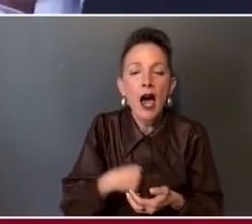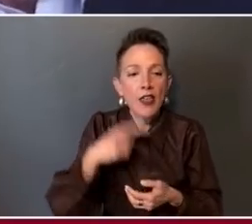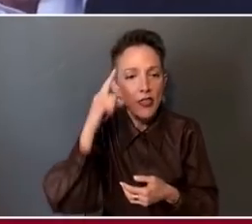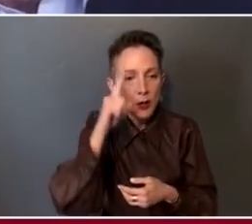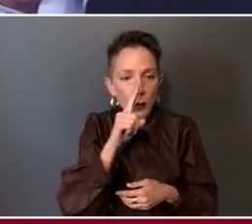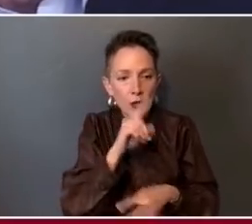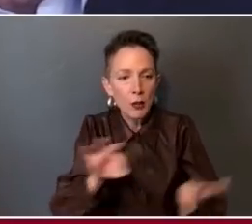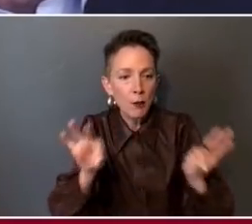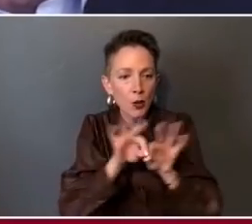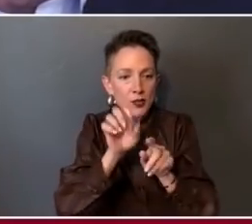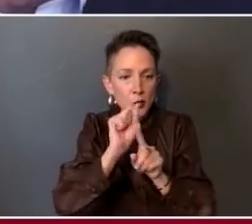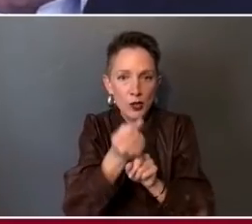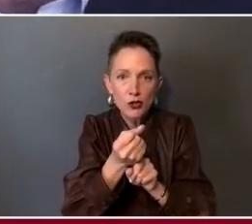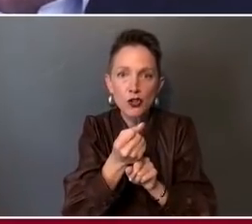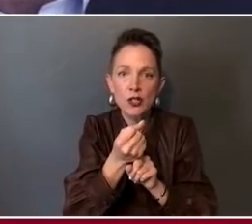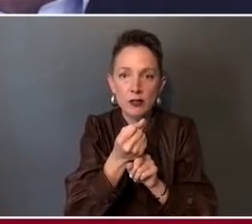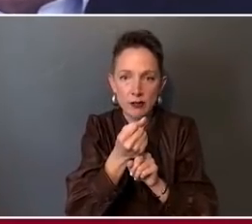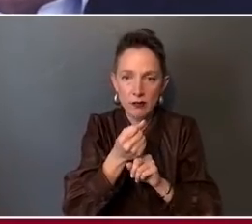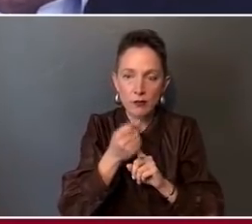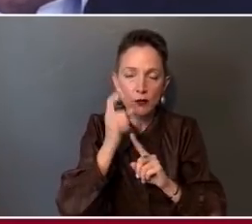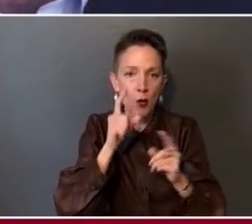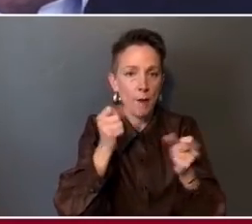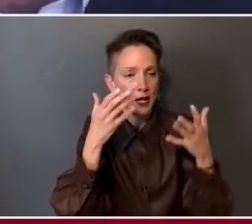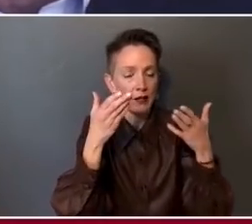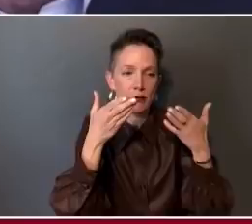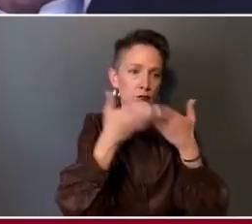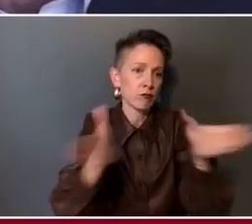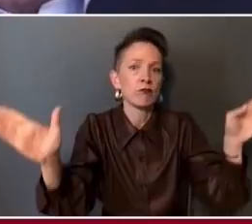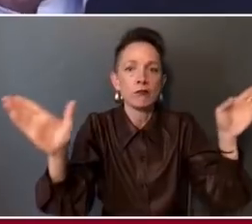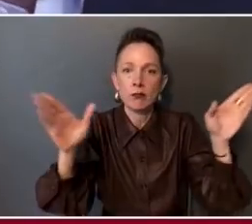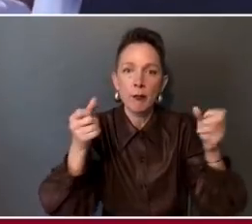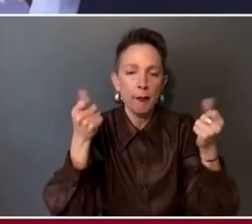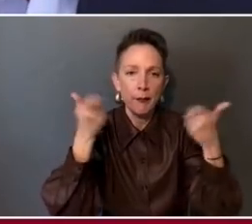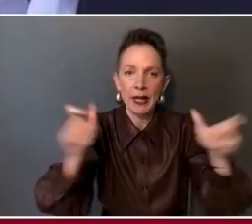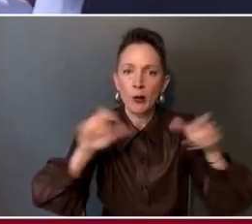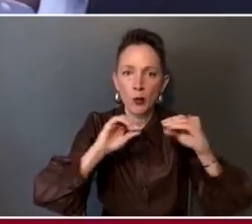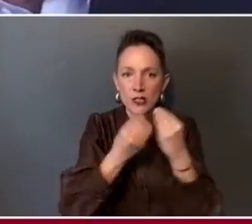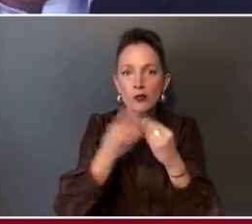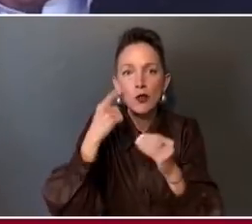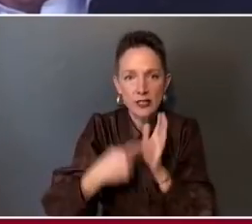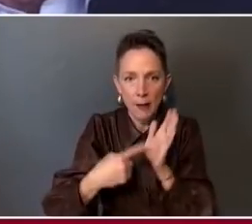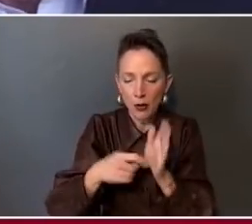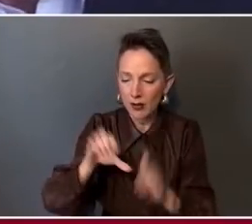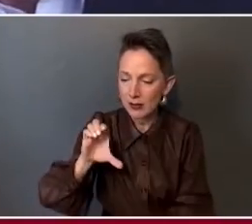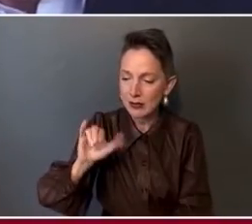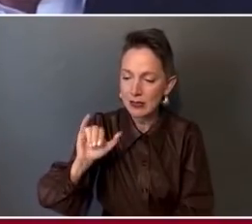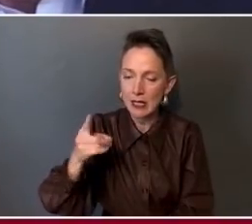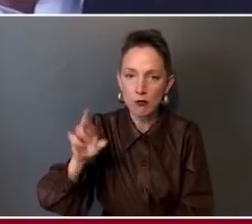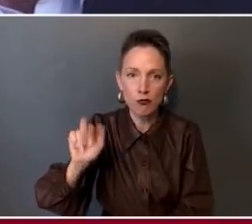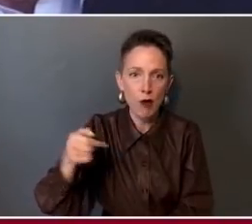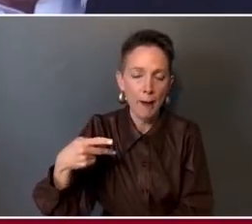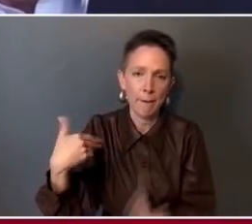case for why organizations like CIDRAP are so vital